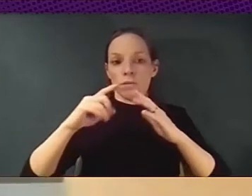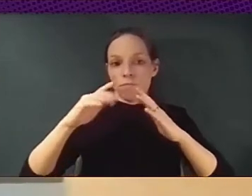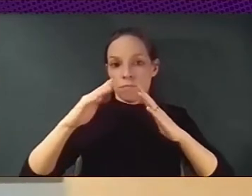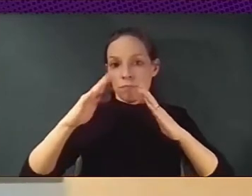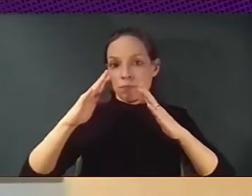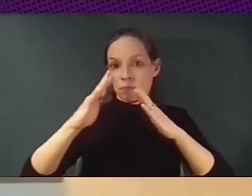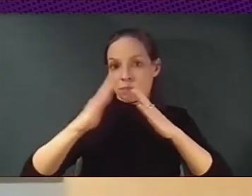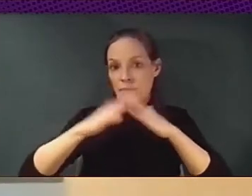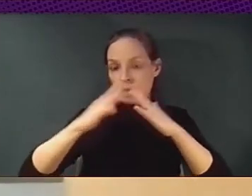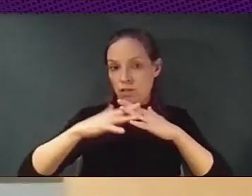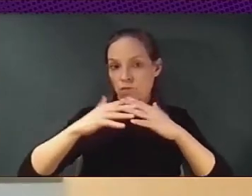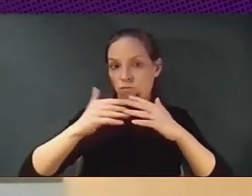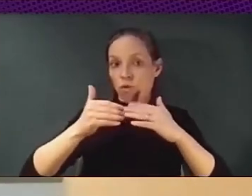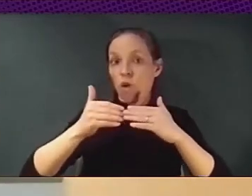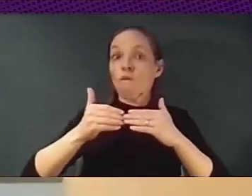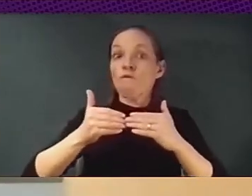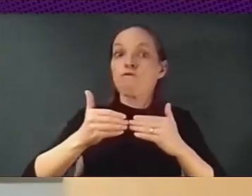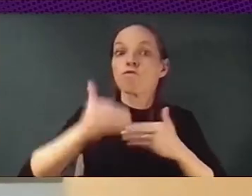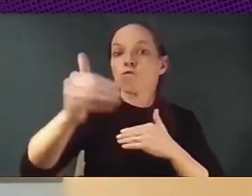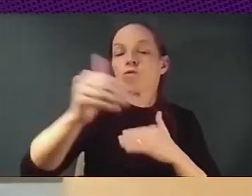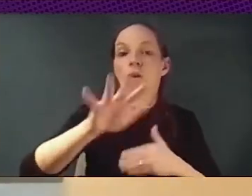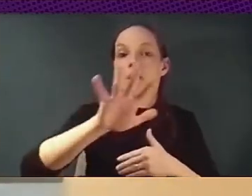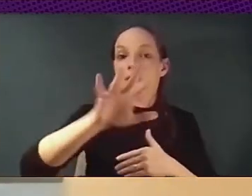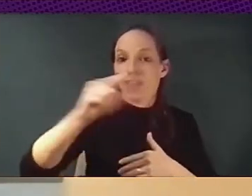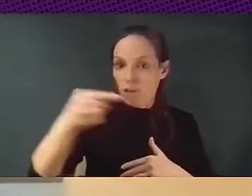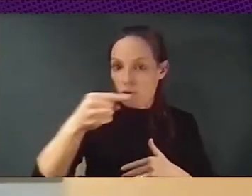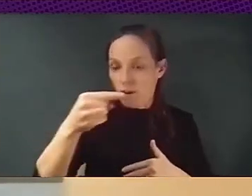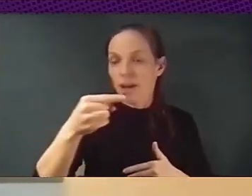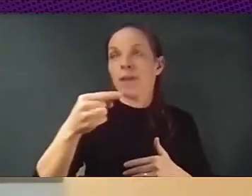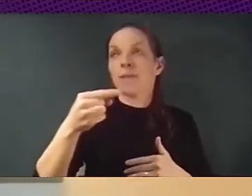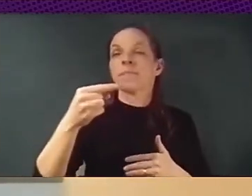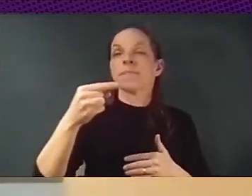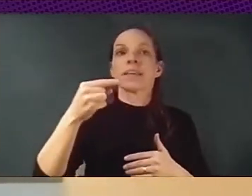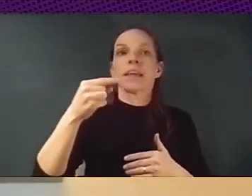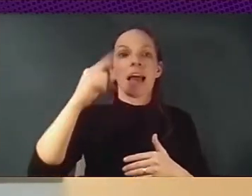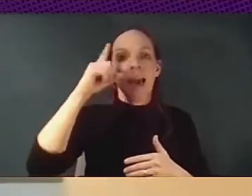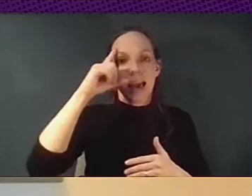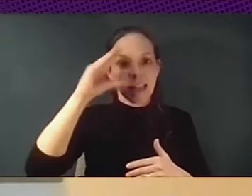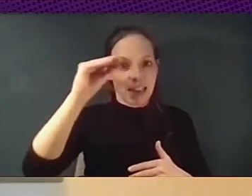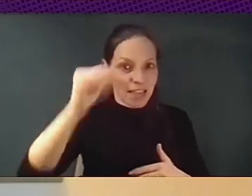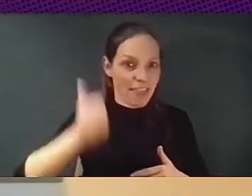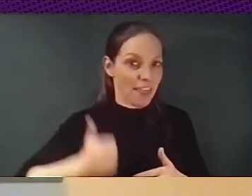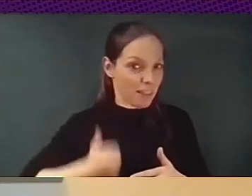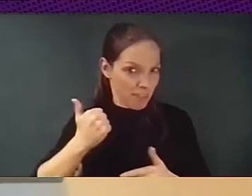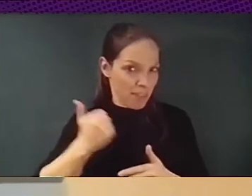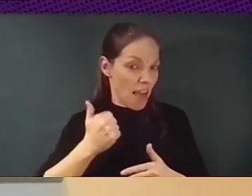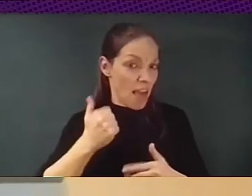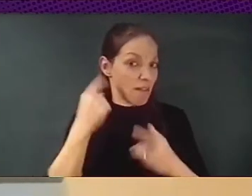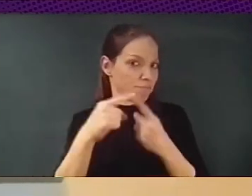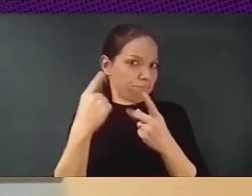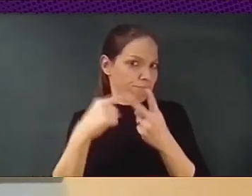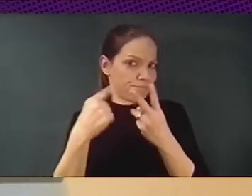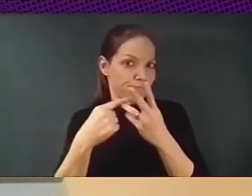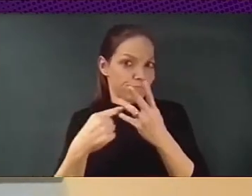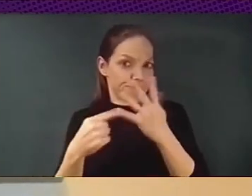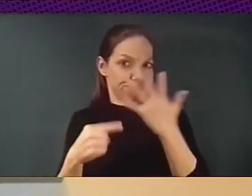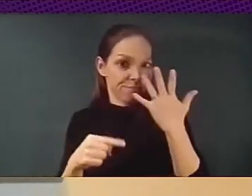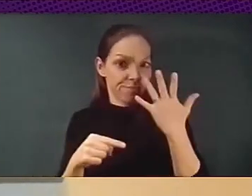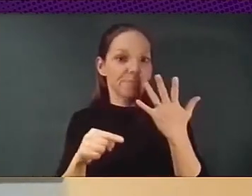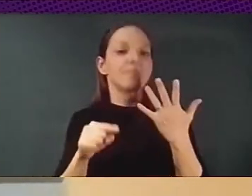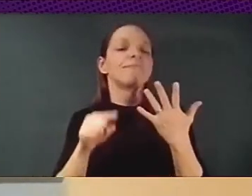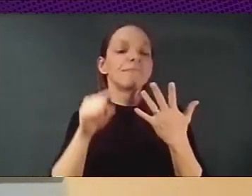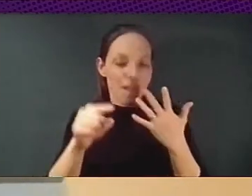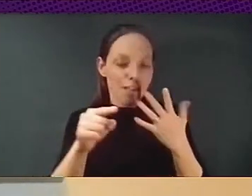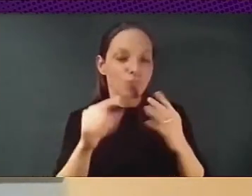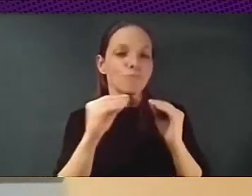artificial intelligence can be conceived as a public good. And in particular, the question of data,